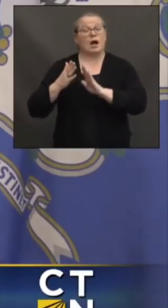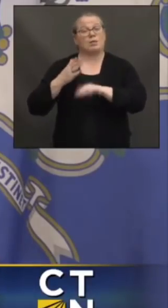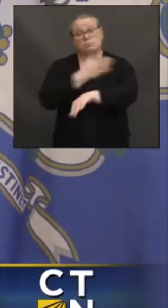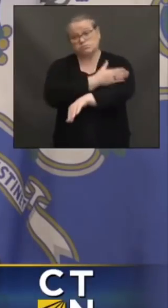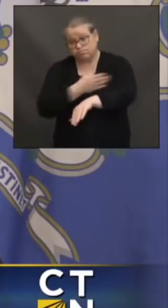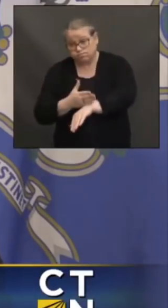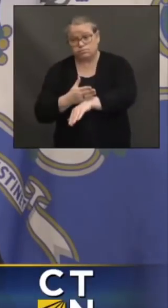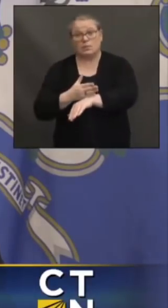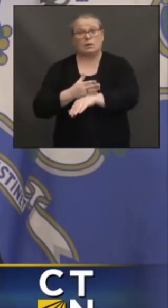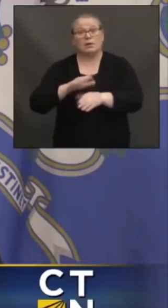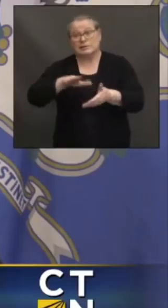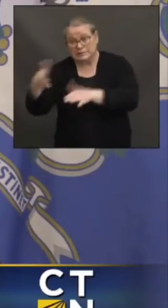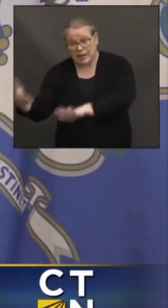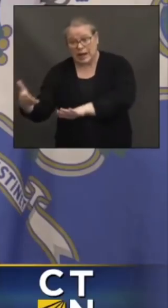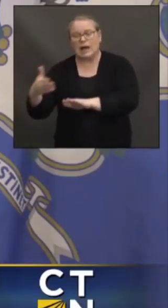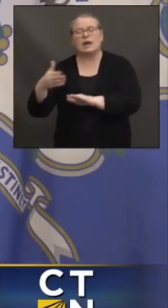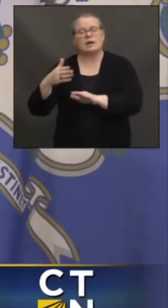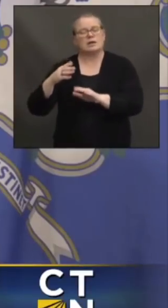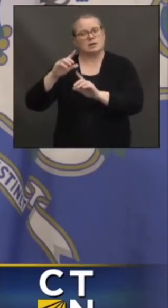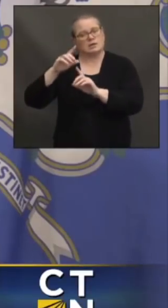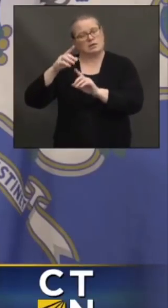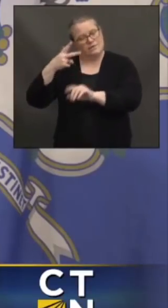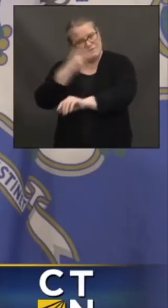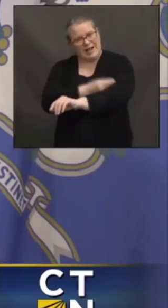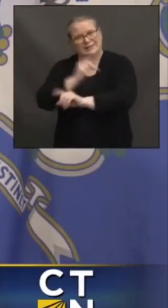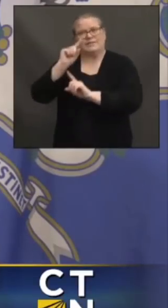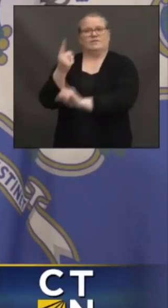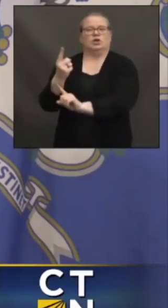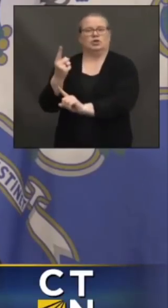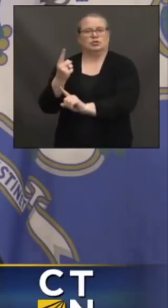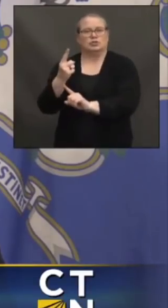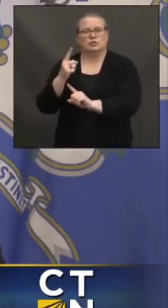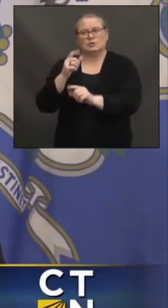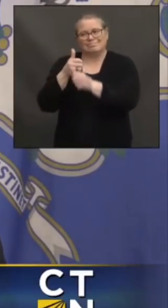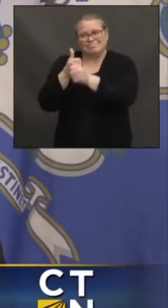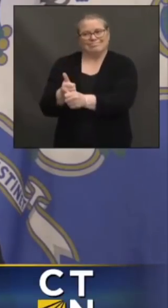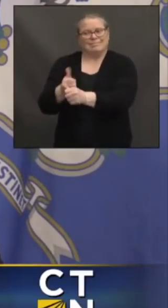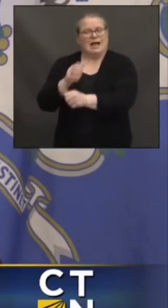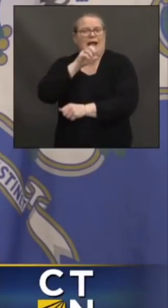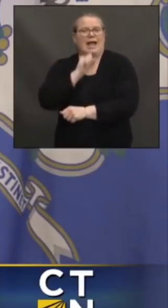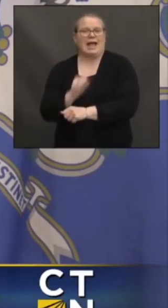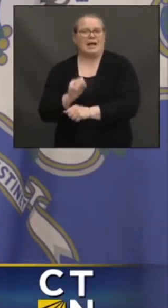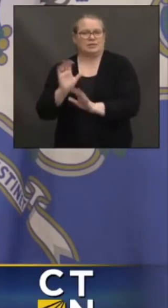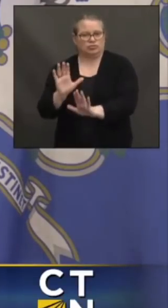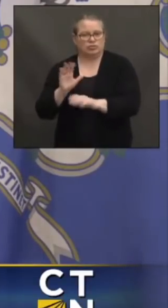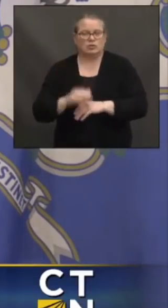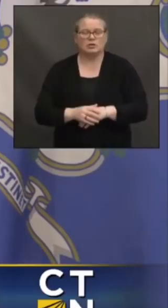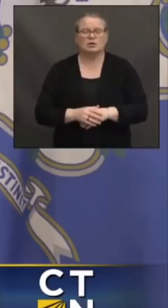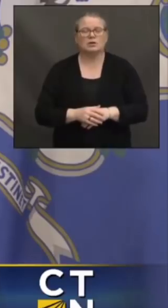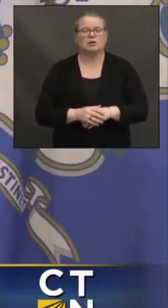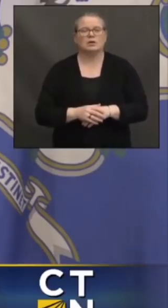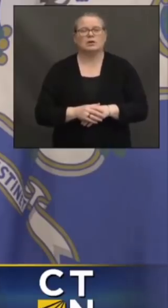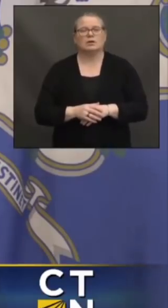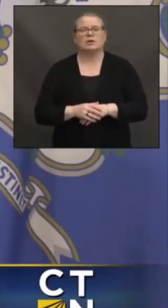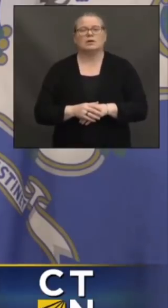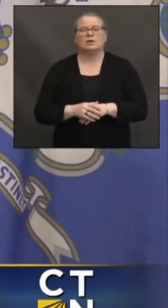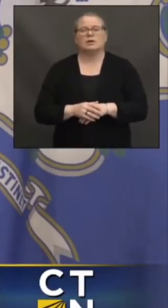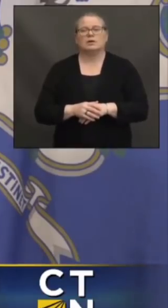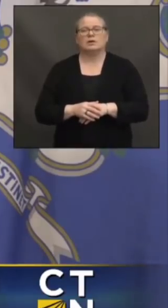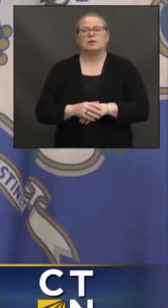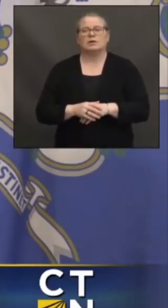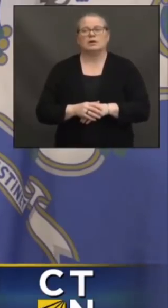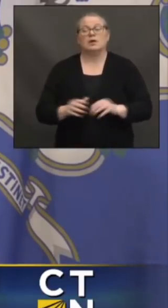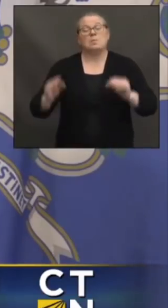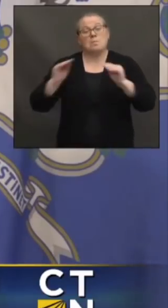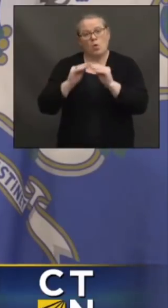be the ones that get vaccinated first. And that's based on age. And then we've doubled down with a separate allocation, especially for the most